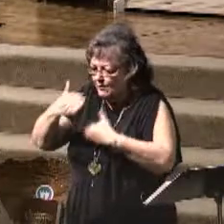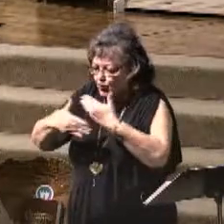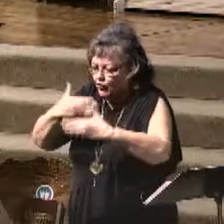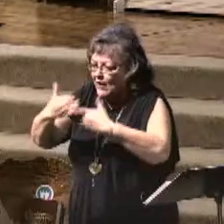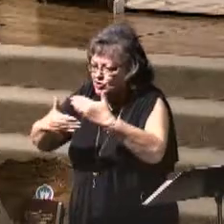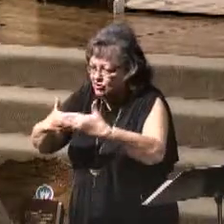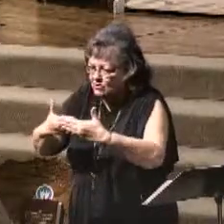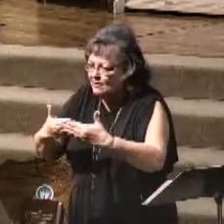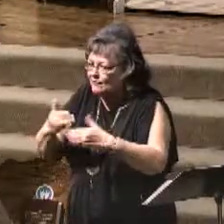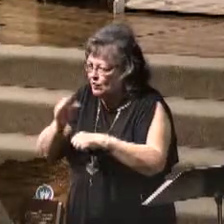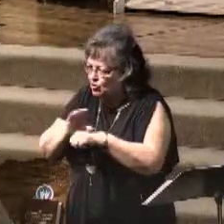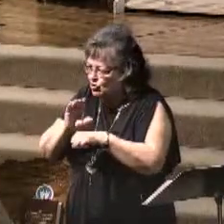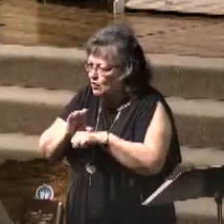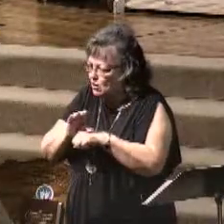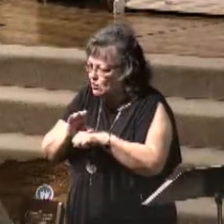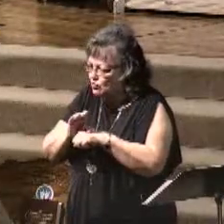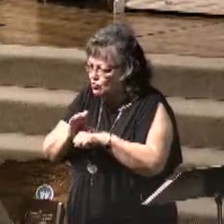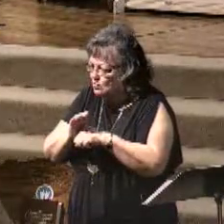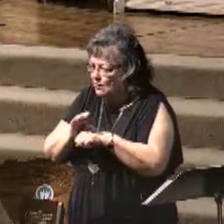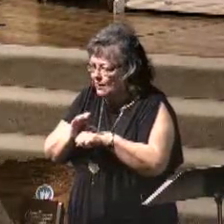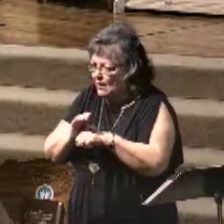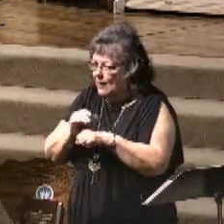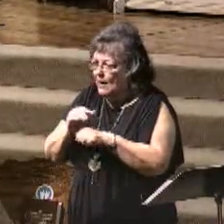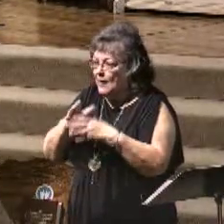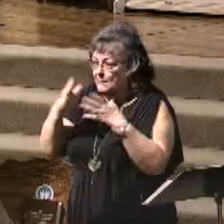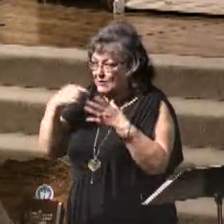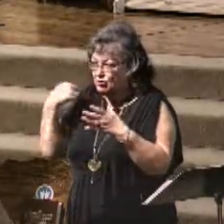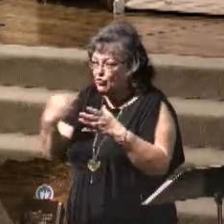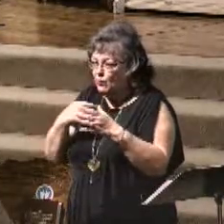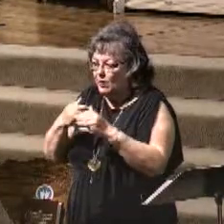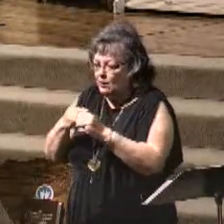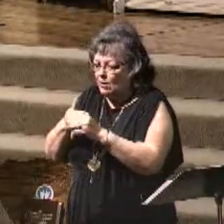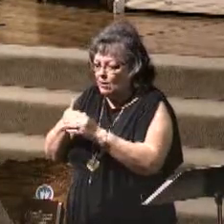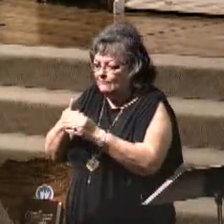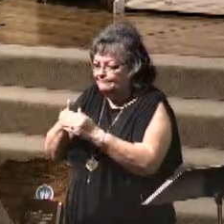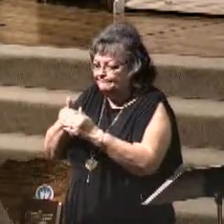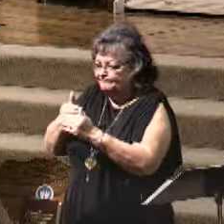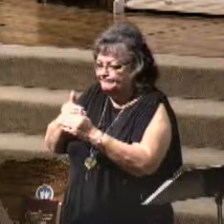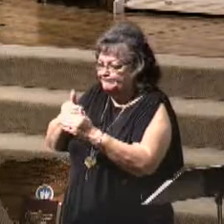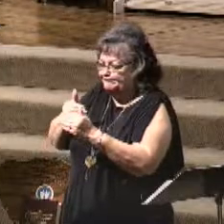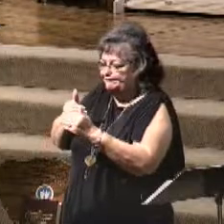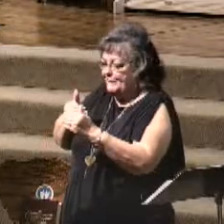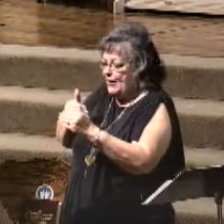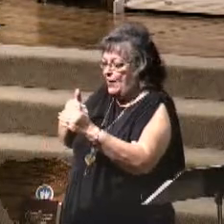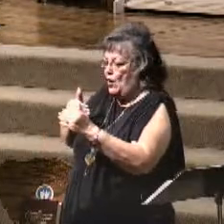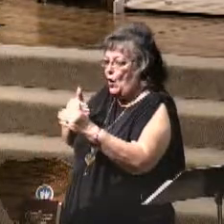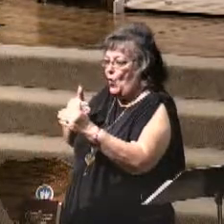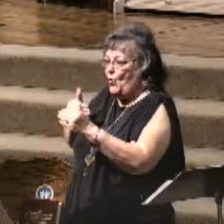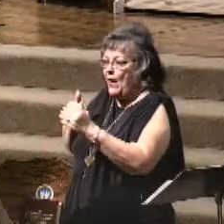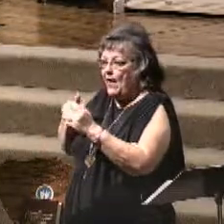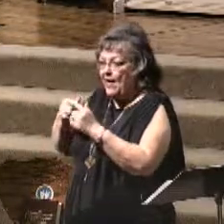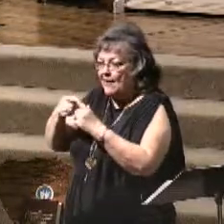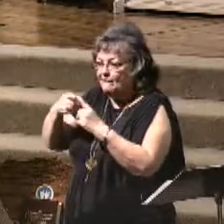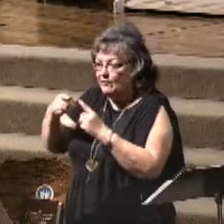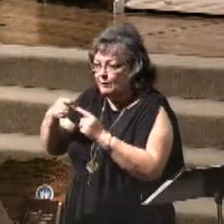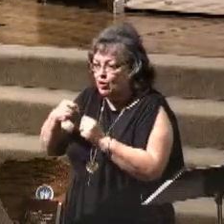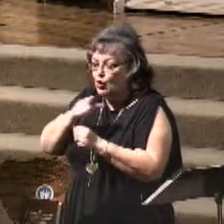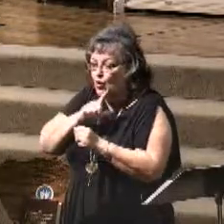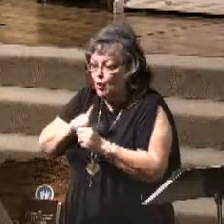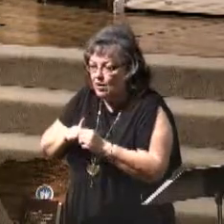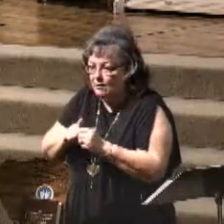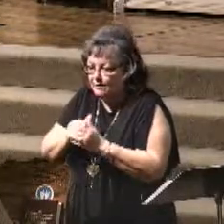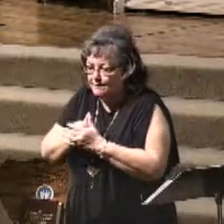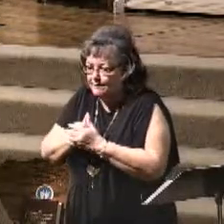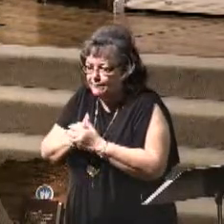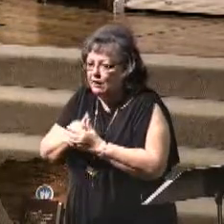how far we are sliding away from our Lord and all these things. And chapter 4 and chapter